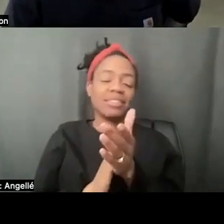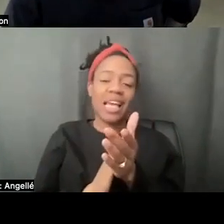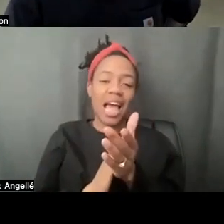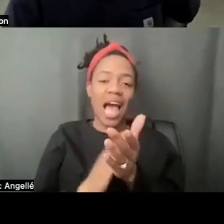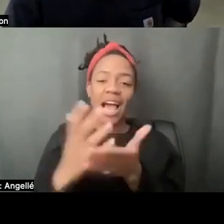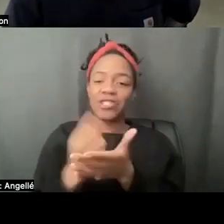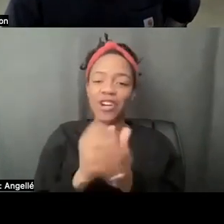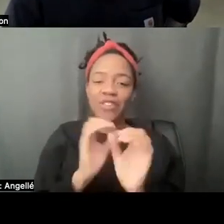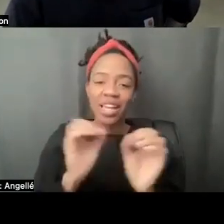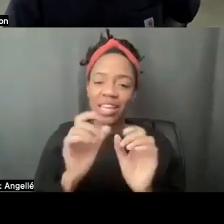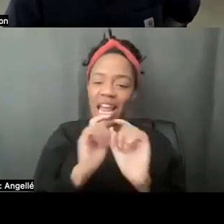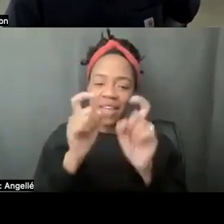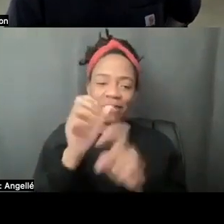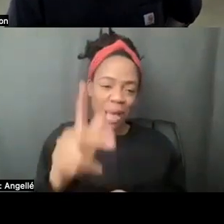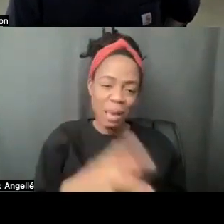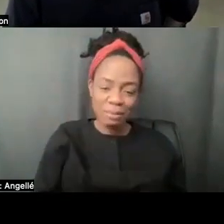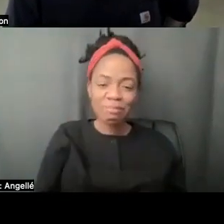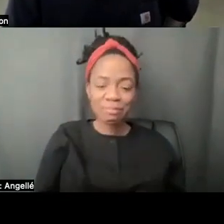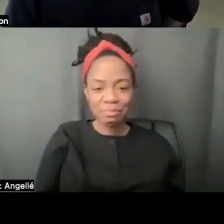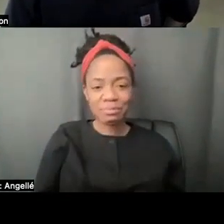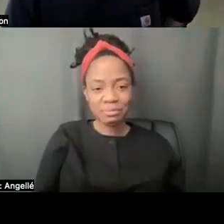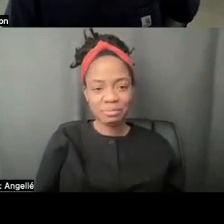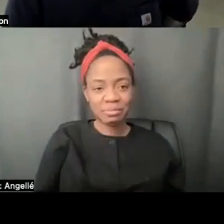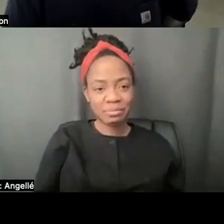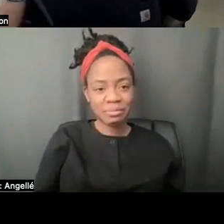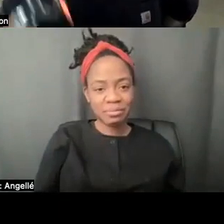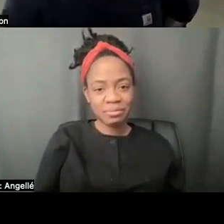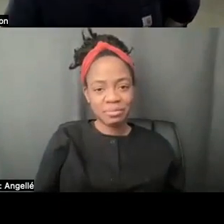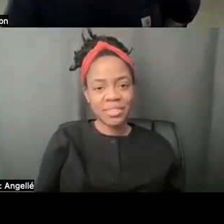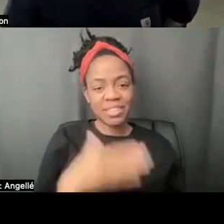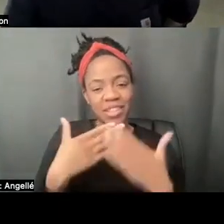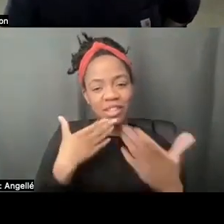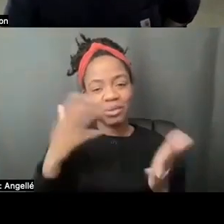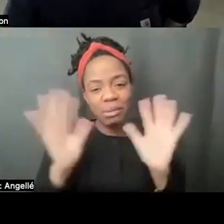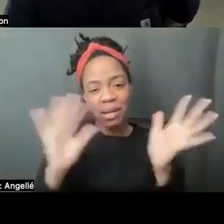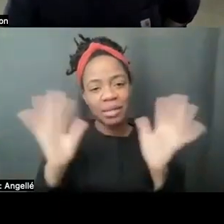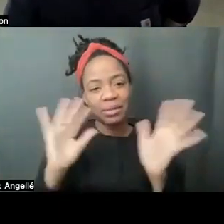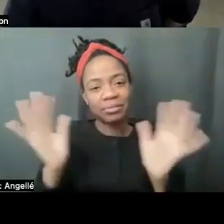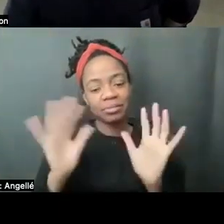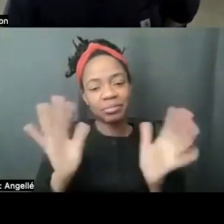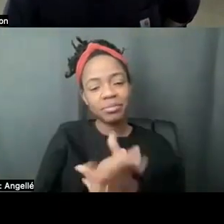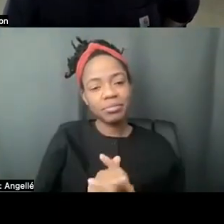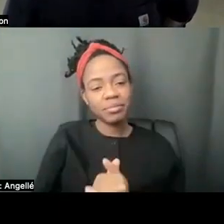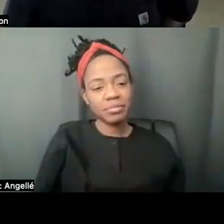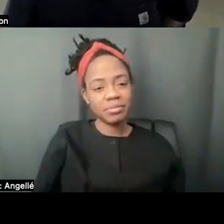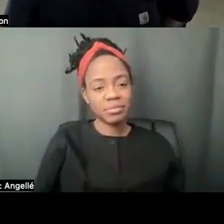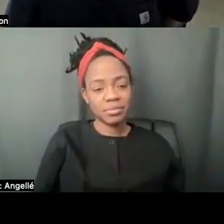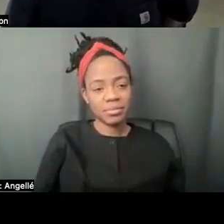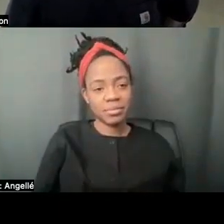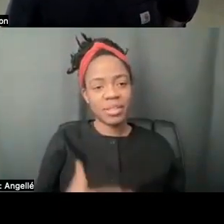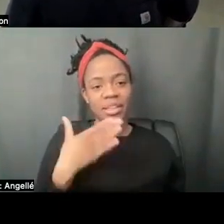I give it all back to you. Thank you. Thank you. Bye-bye, everybody. All right, guys. Bye, Alex. Bye, Kyle. Thank you, everyone.